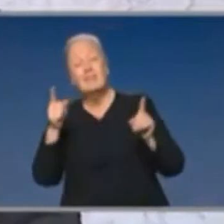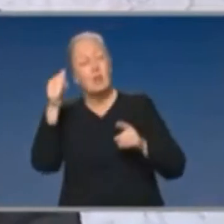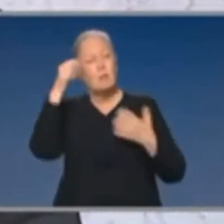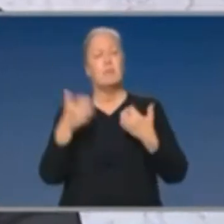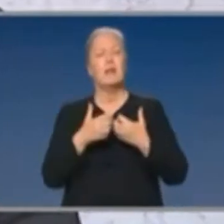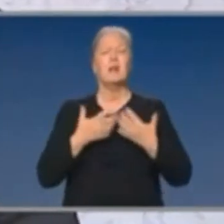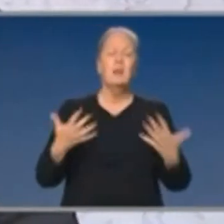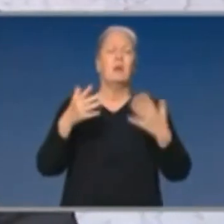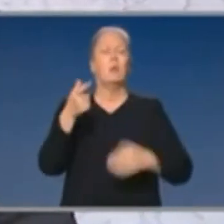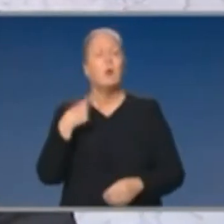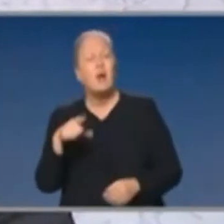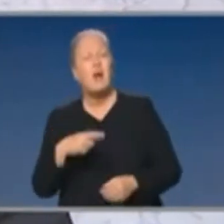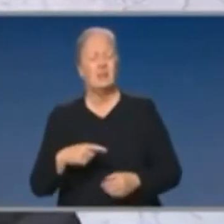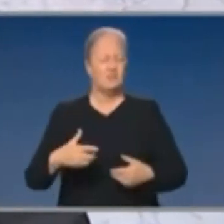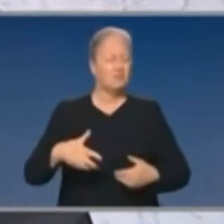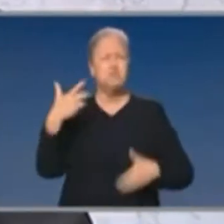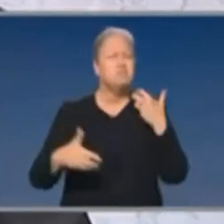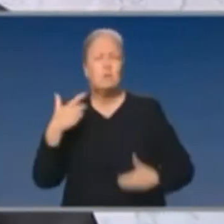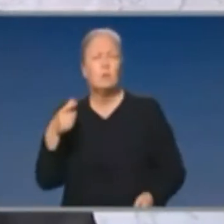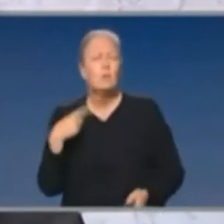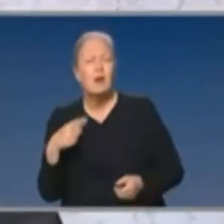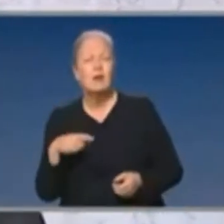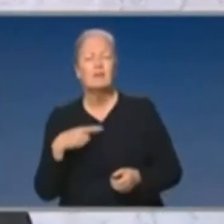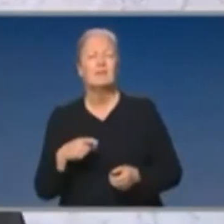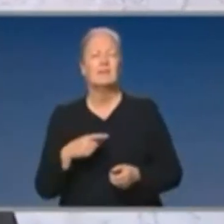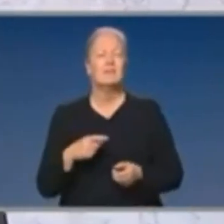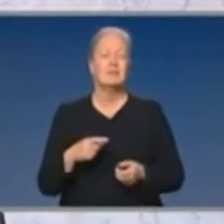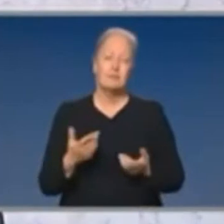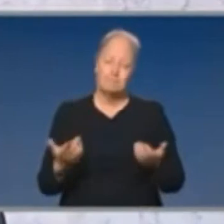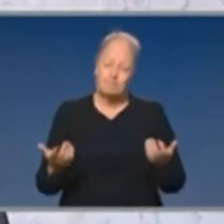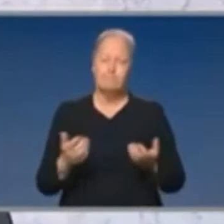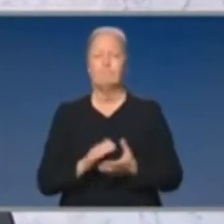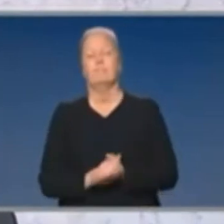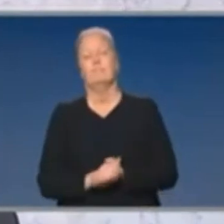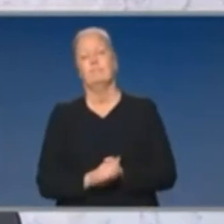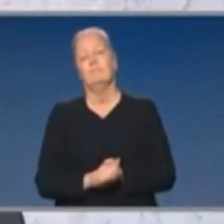They are frustrated. The mental health of Victorians will be sorely tested.